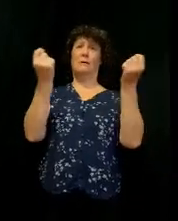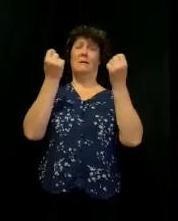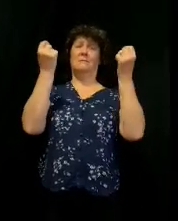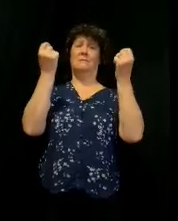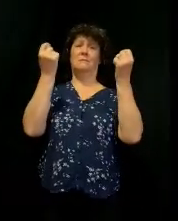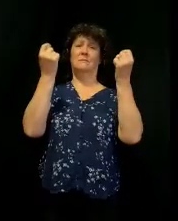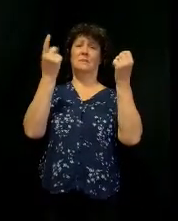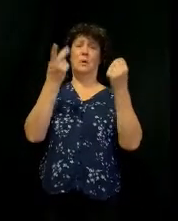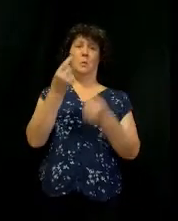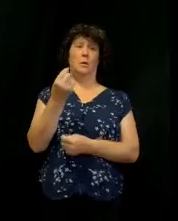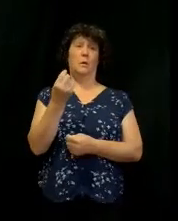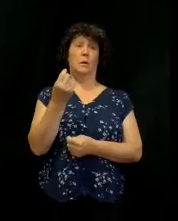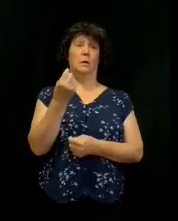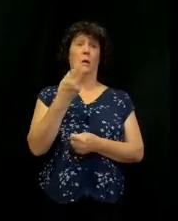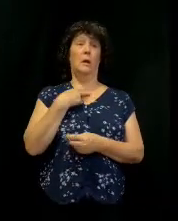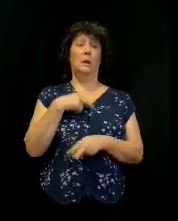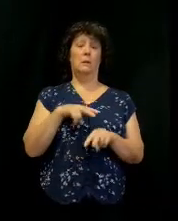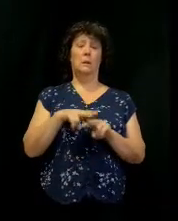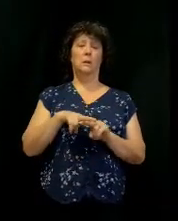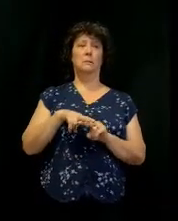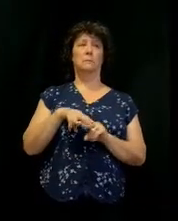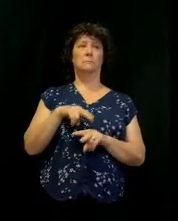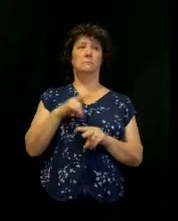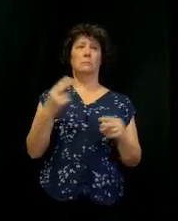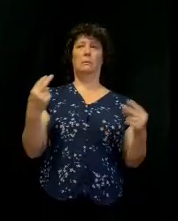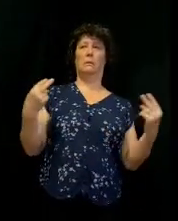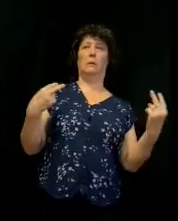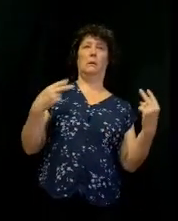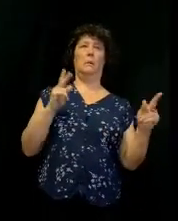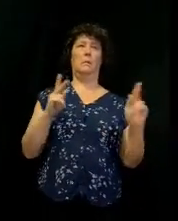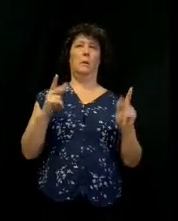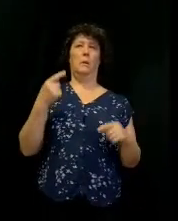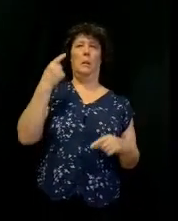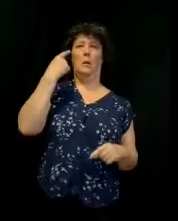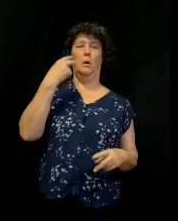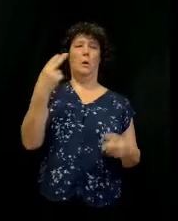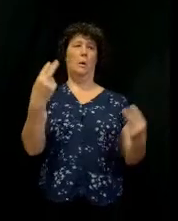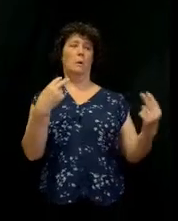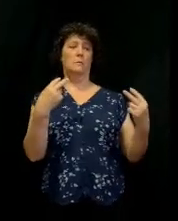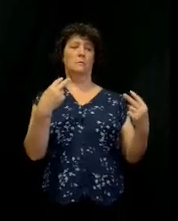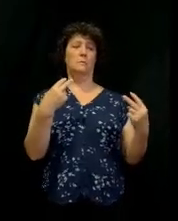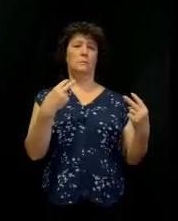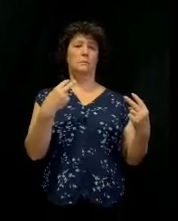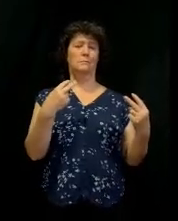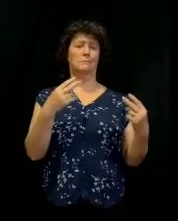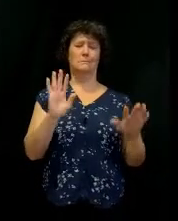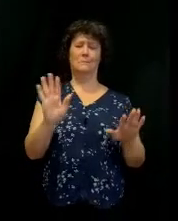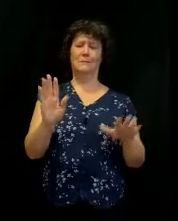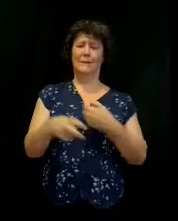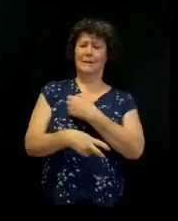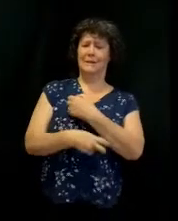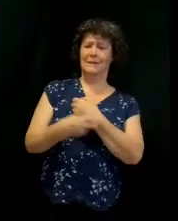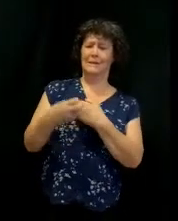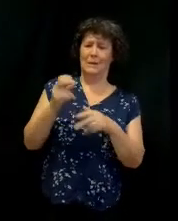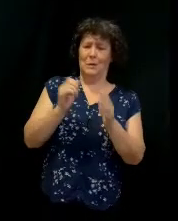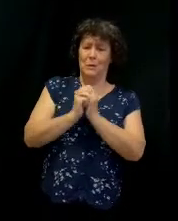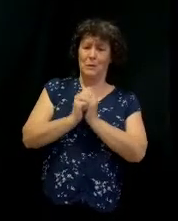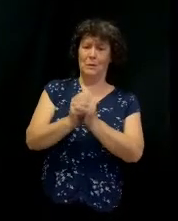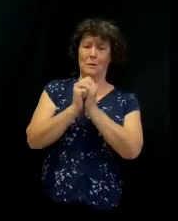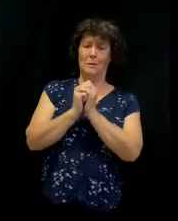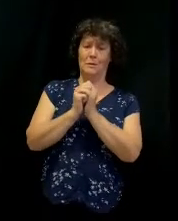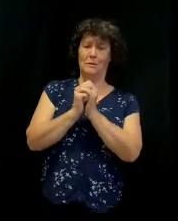But what we do, we become self-conscious instead of God-conscious. And it steals our worship and our engagement with the Holy Spirit.